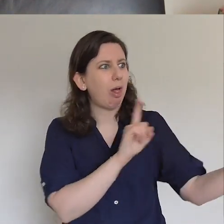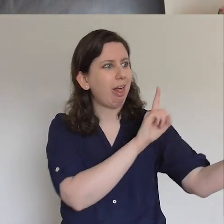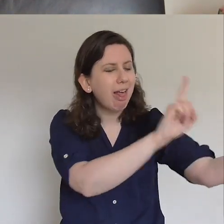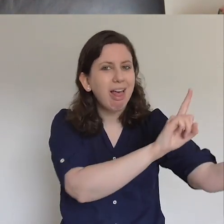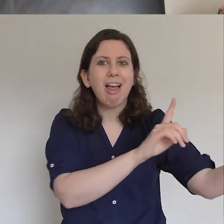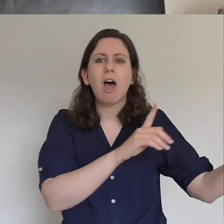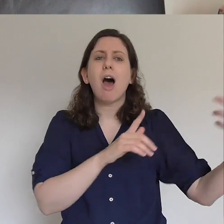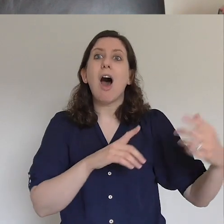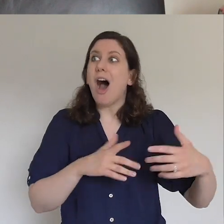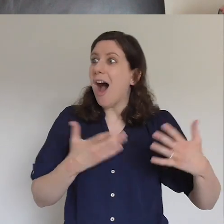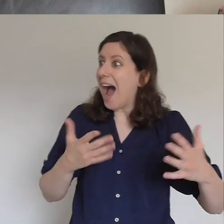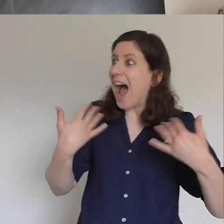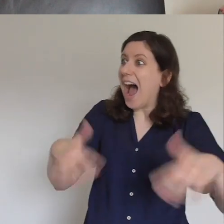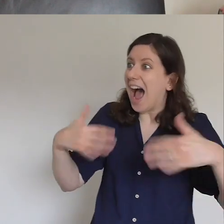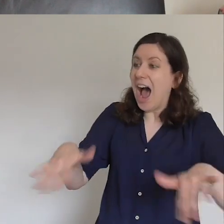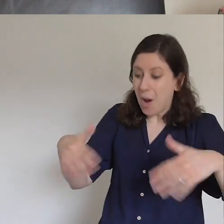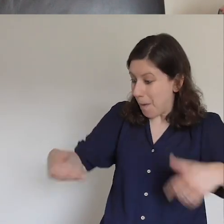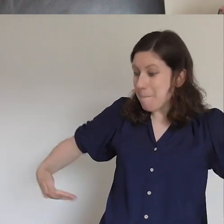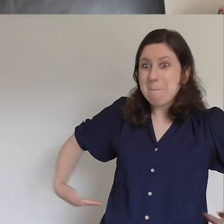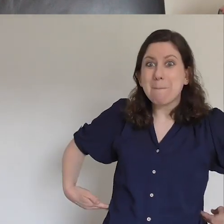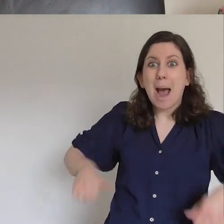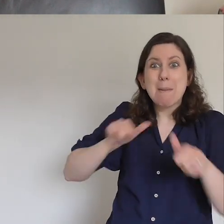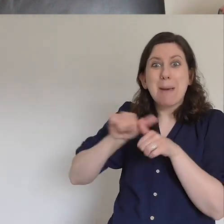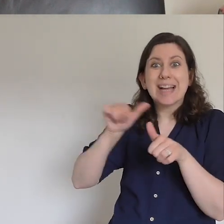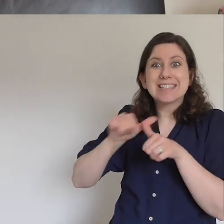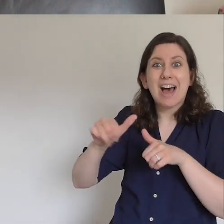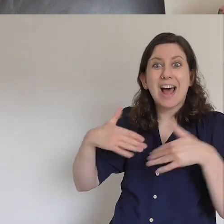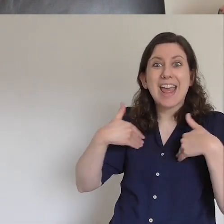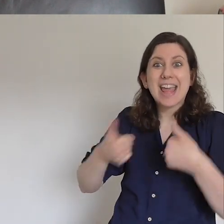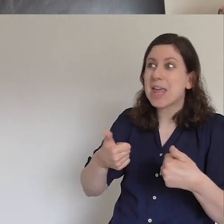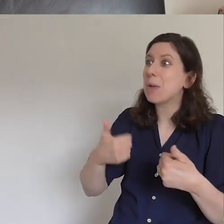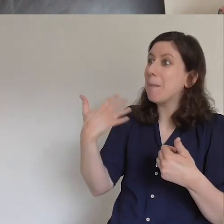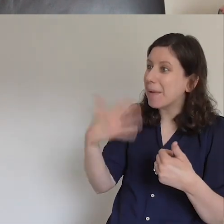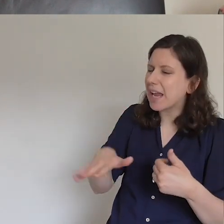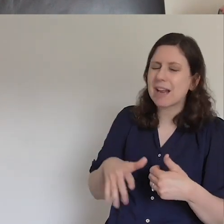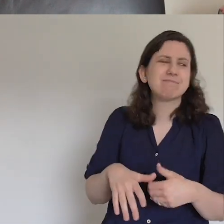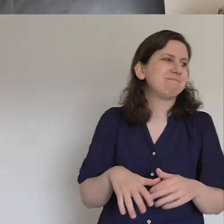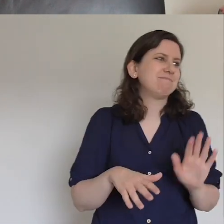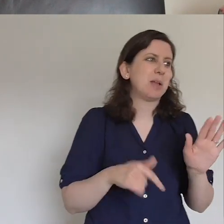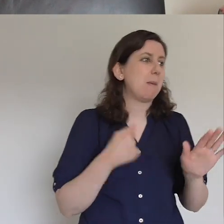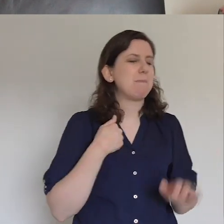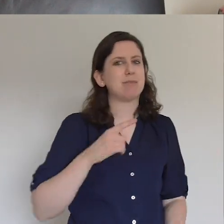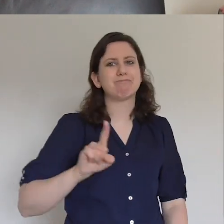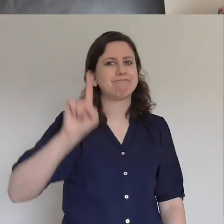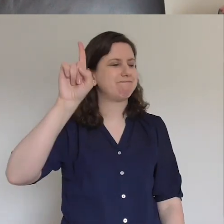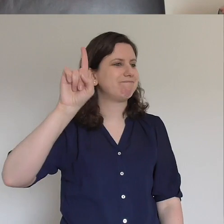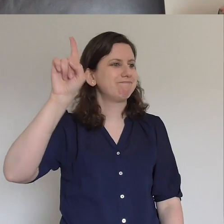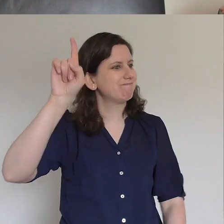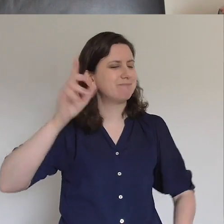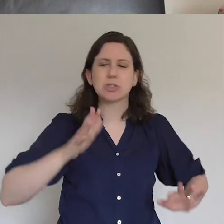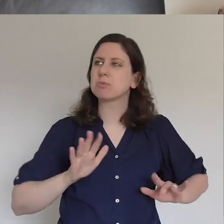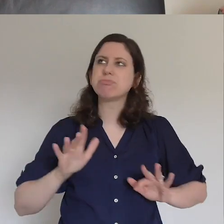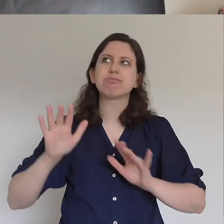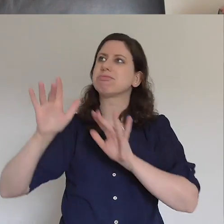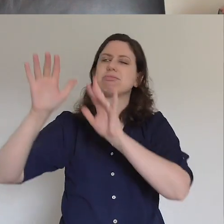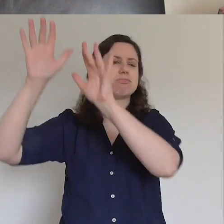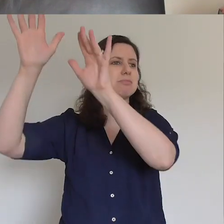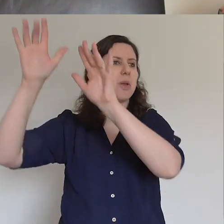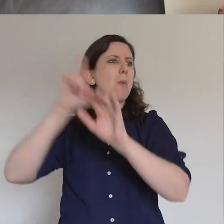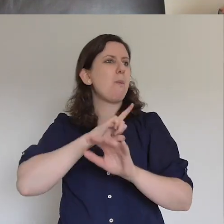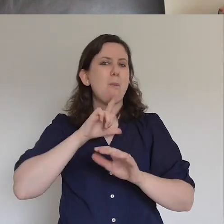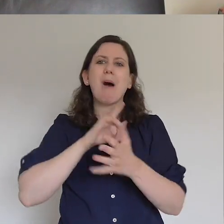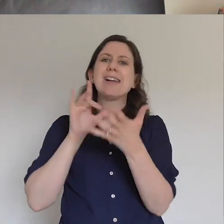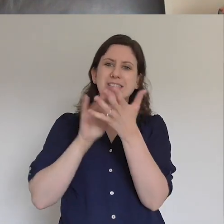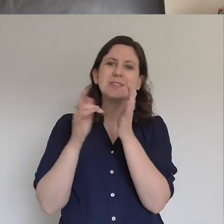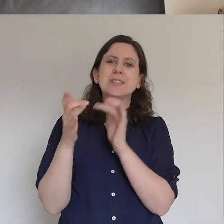better my back is healed and I just pointed skyward and I said give him glory give him glory because it's Jesus and I